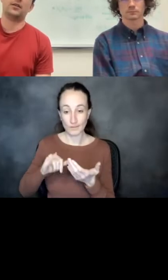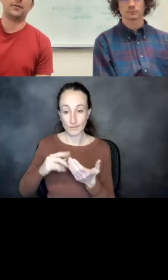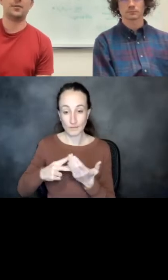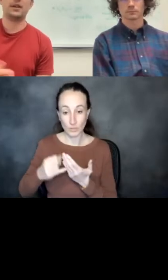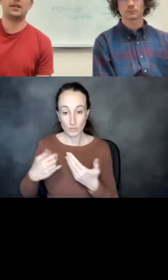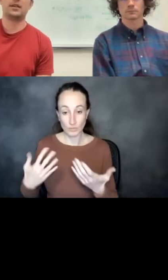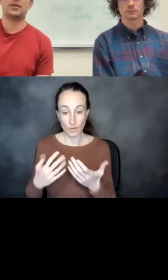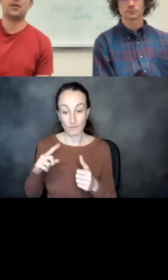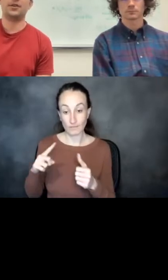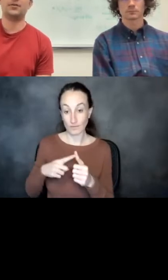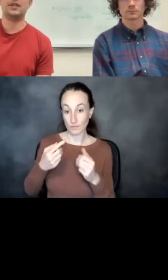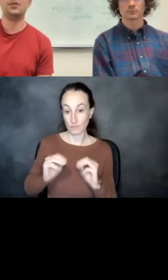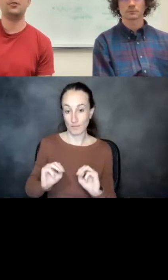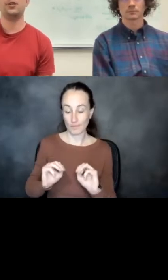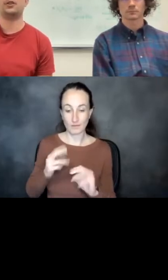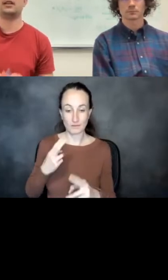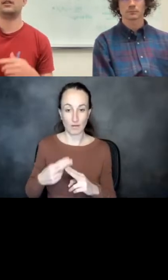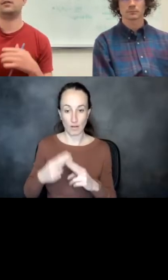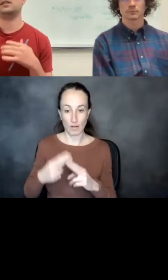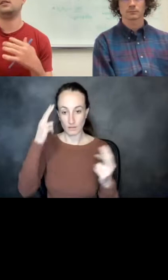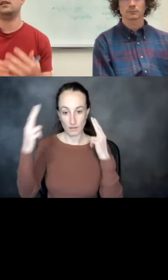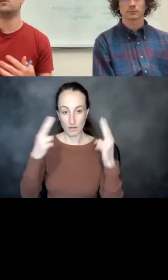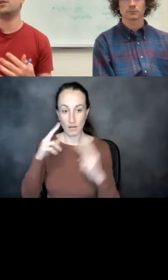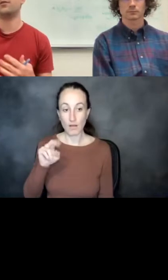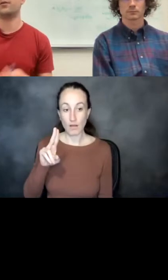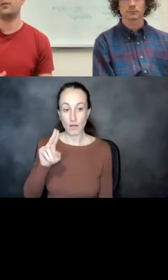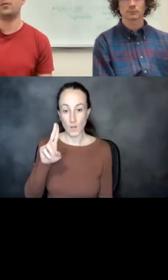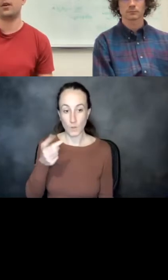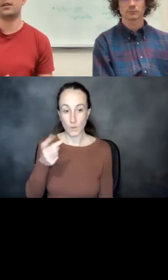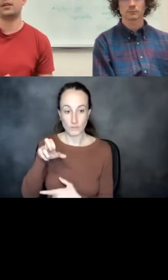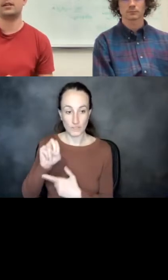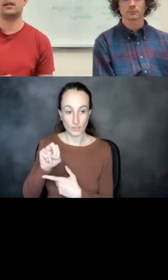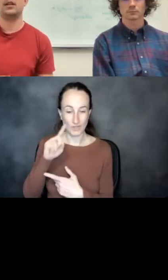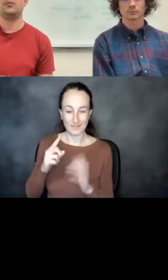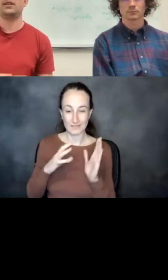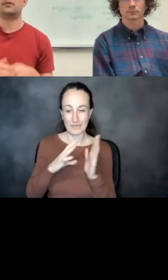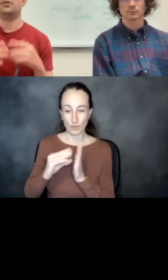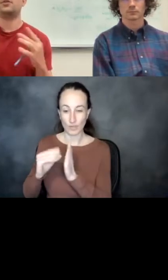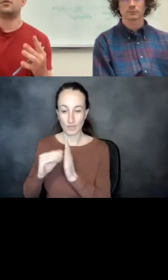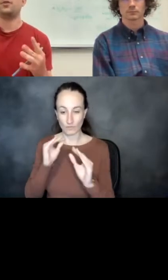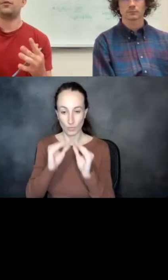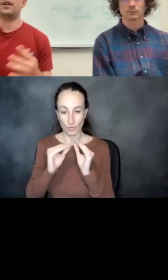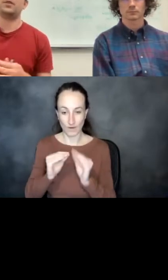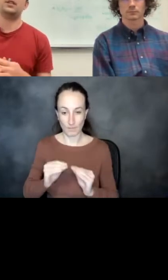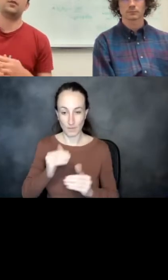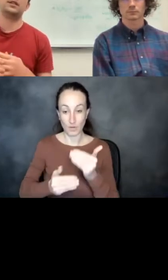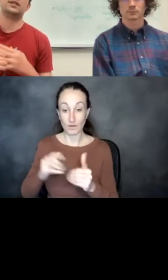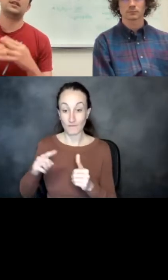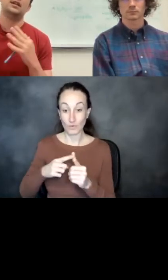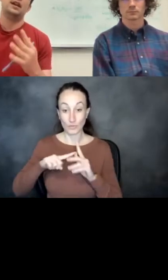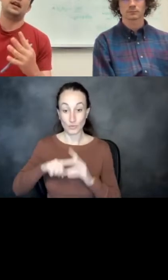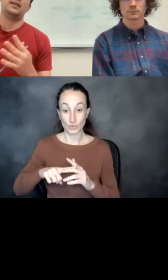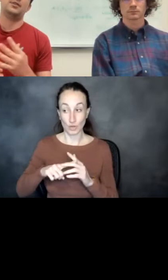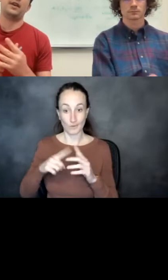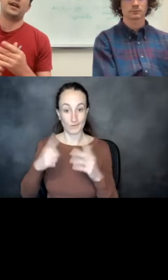the first method is called hallucination, which you can think of as an iterative refinement process. Basically, you start with a random sequence,